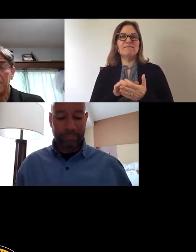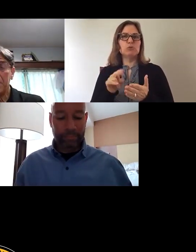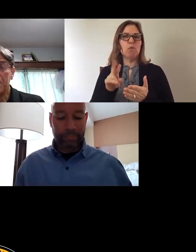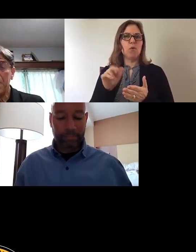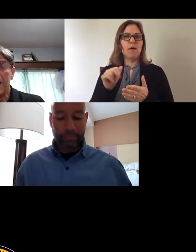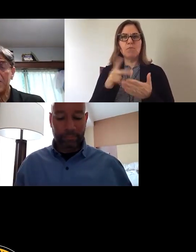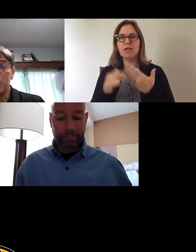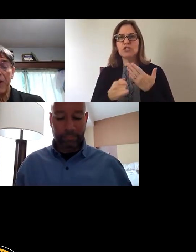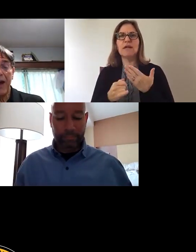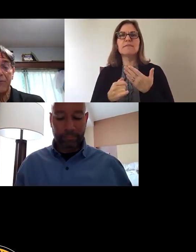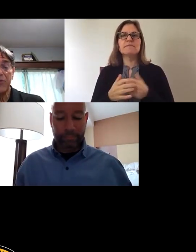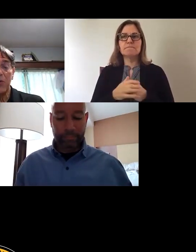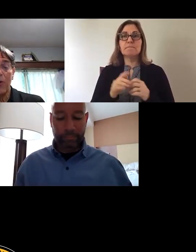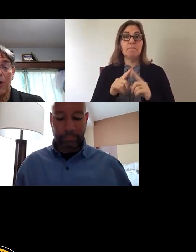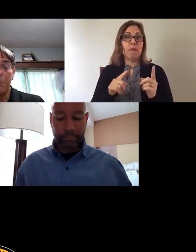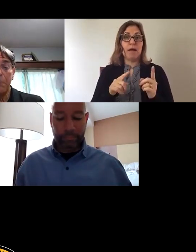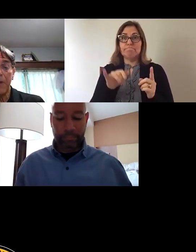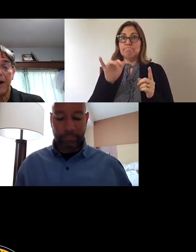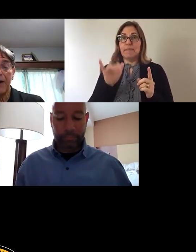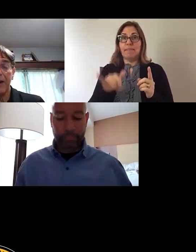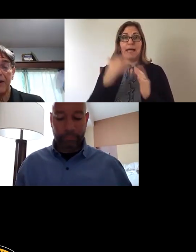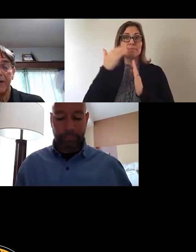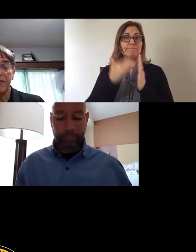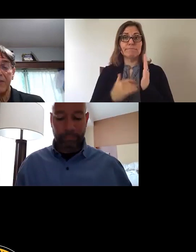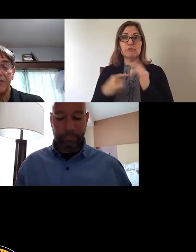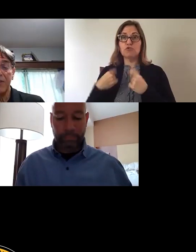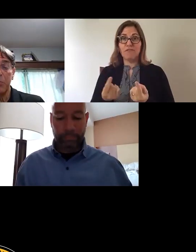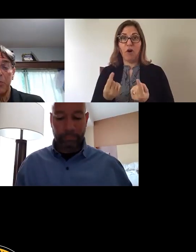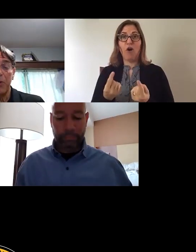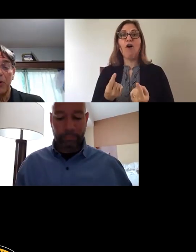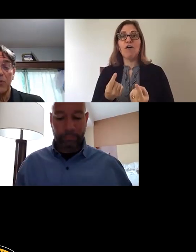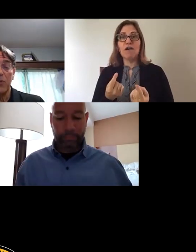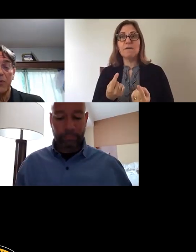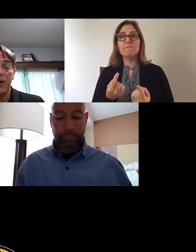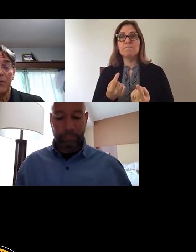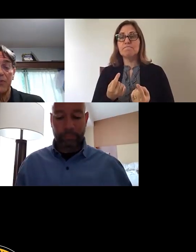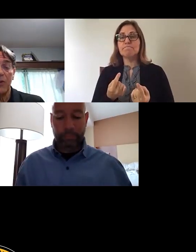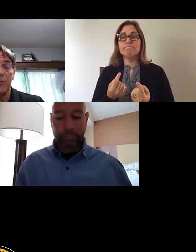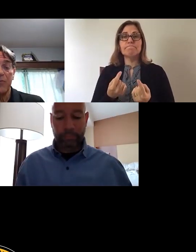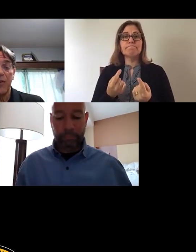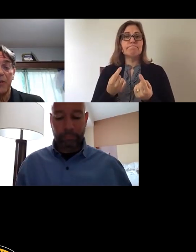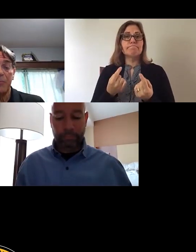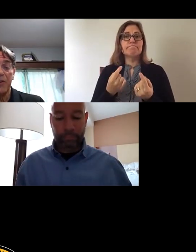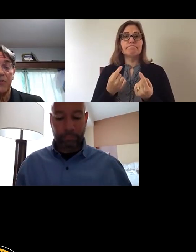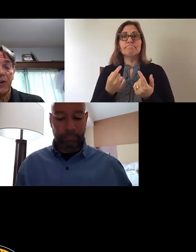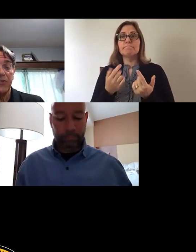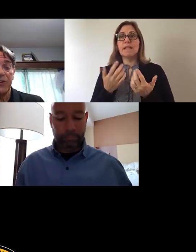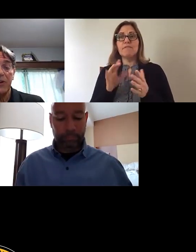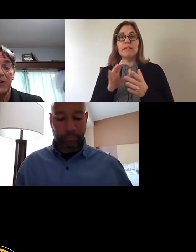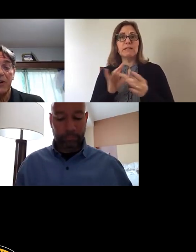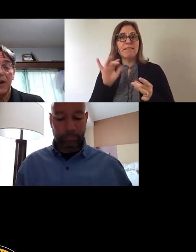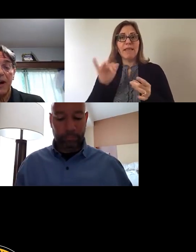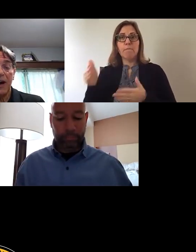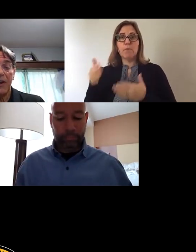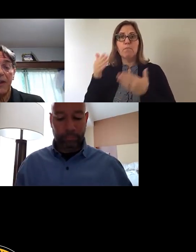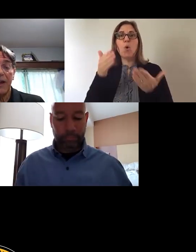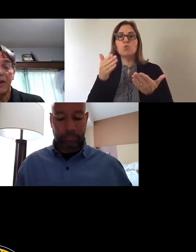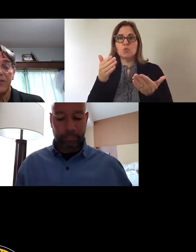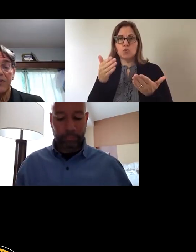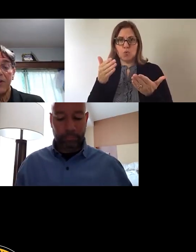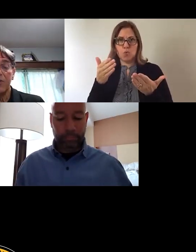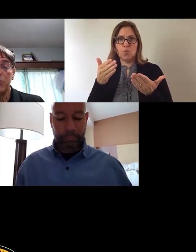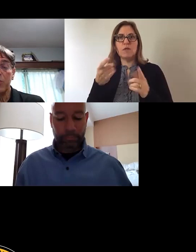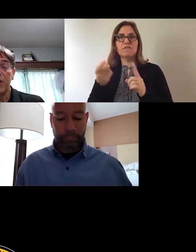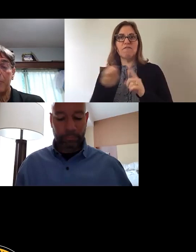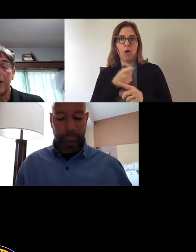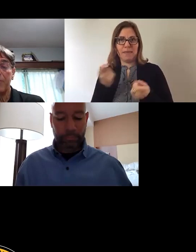uh, that's what we have so far. Uh, and as I said, it's a proposal that was sent over from the administration. Uh, that